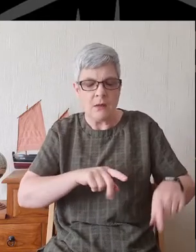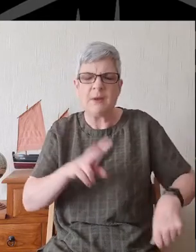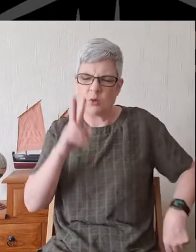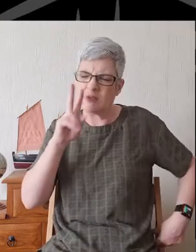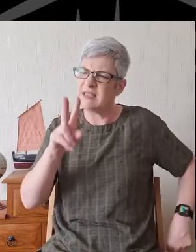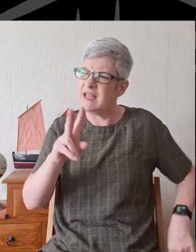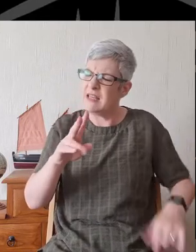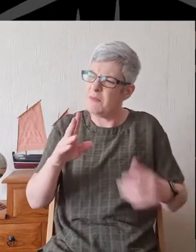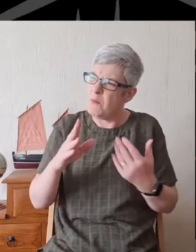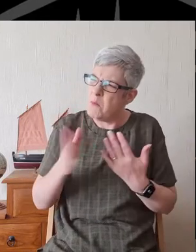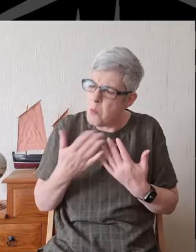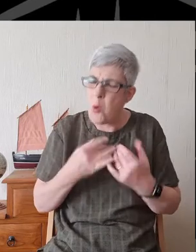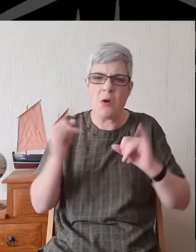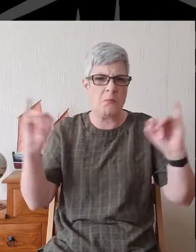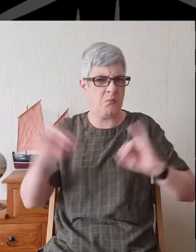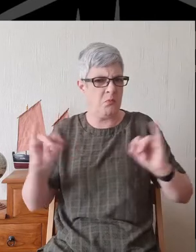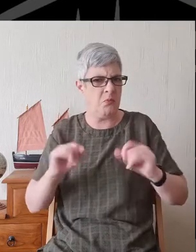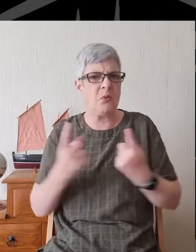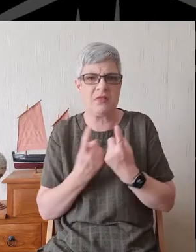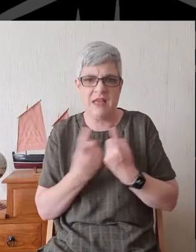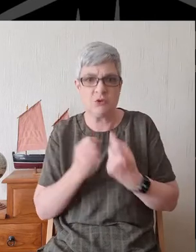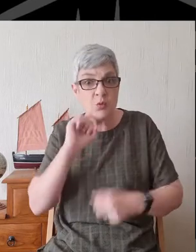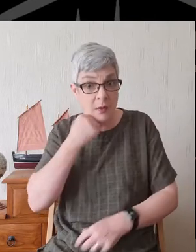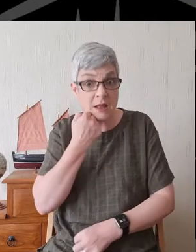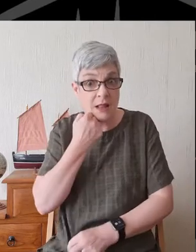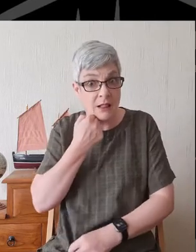will see things that are even more detestable.